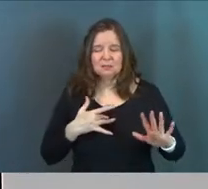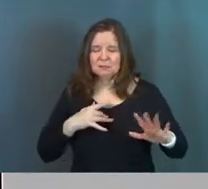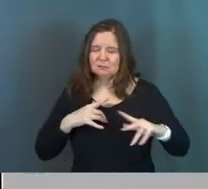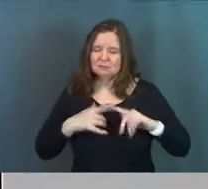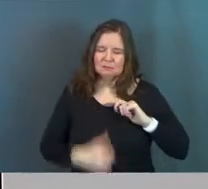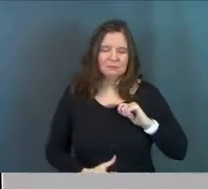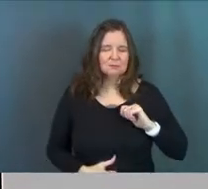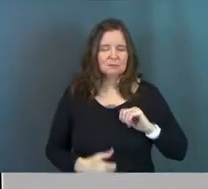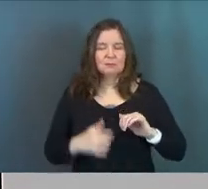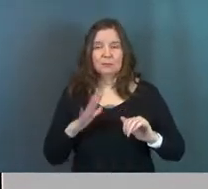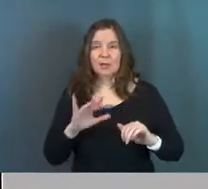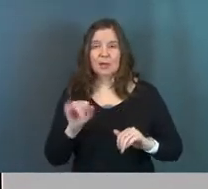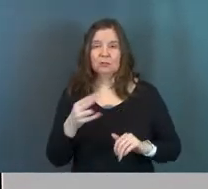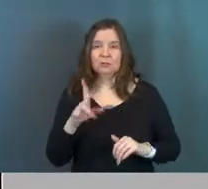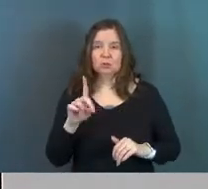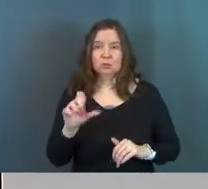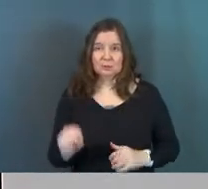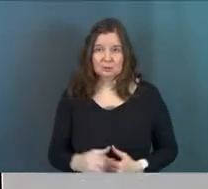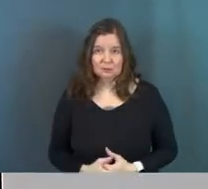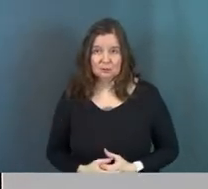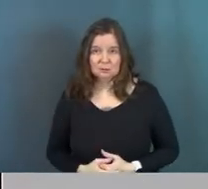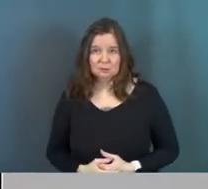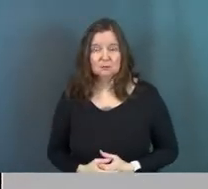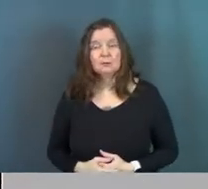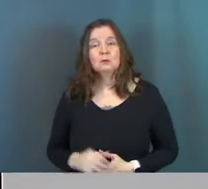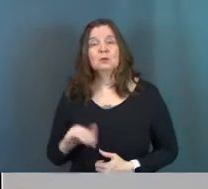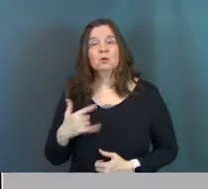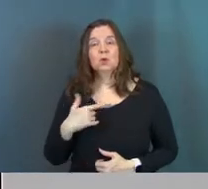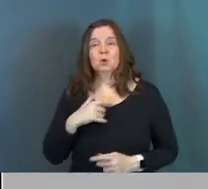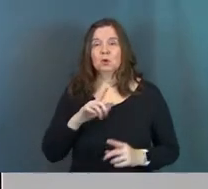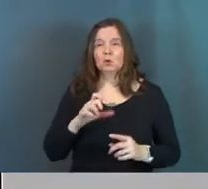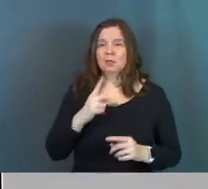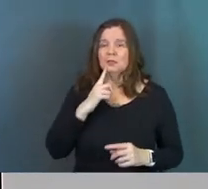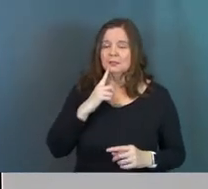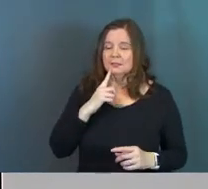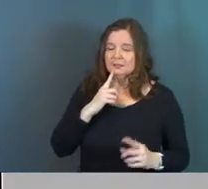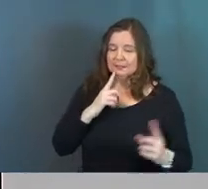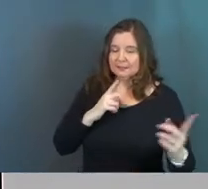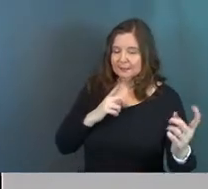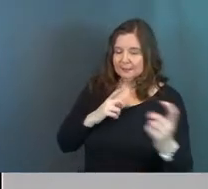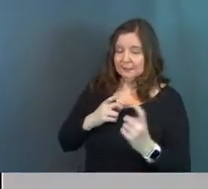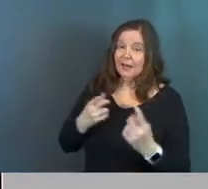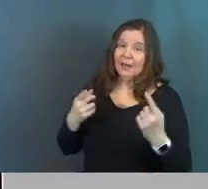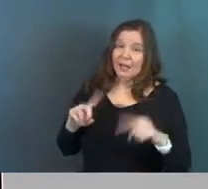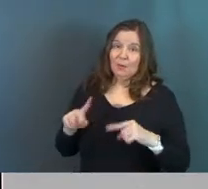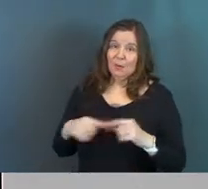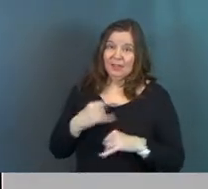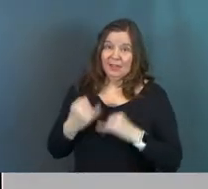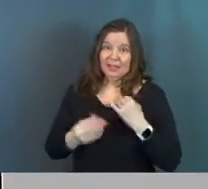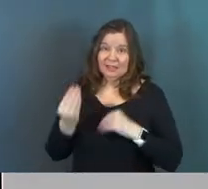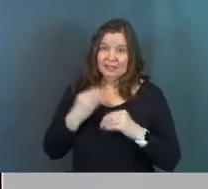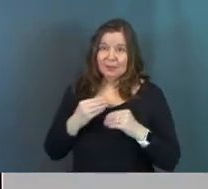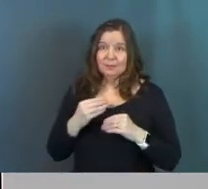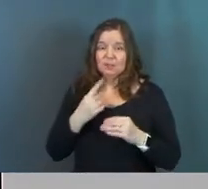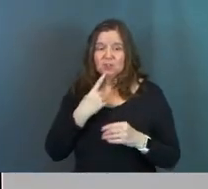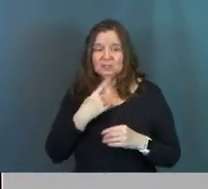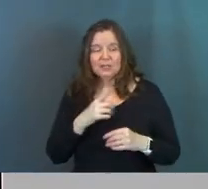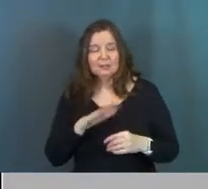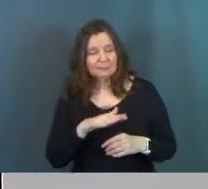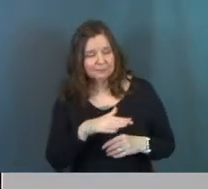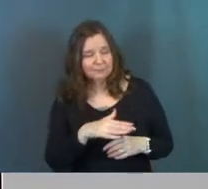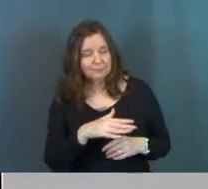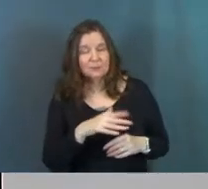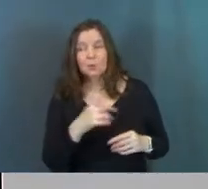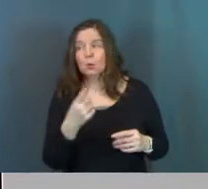by Judas. So Judas goes, and it actually happens when they're at the last supper, Jesus tells, hey,